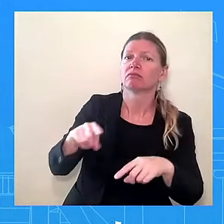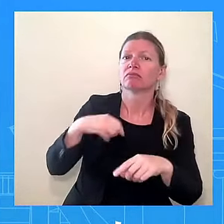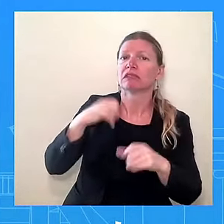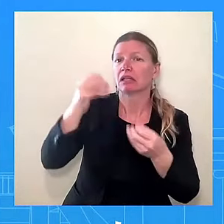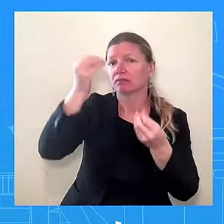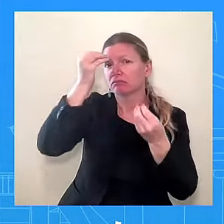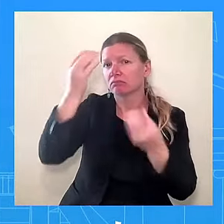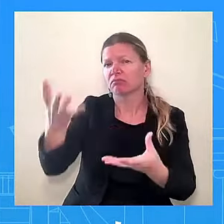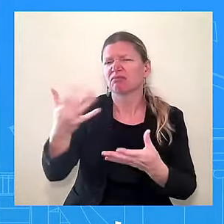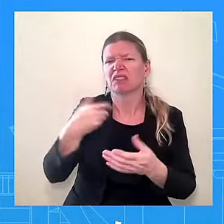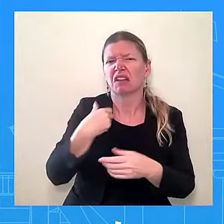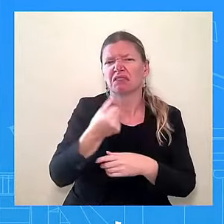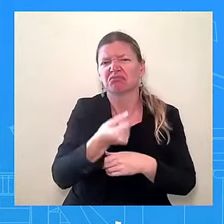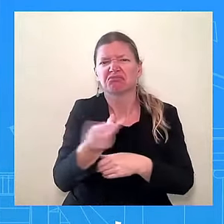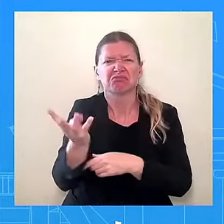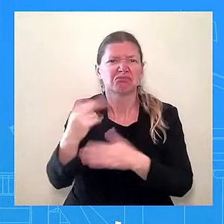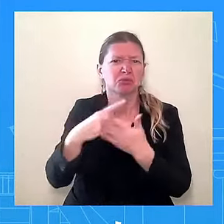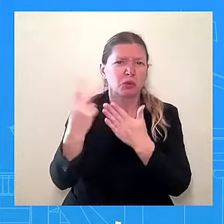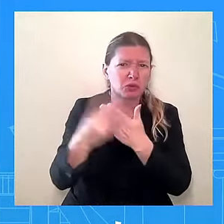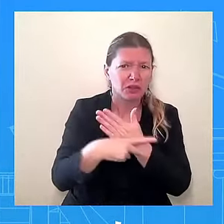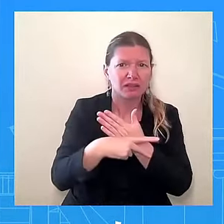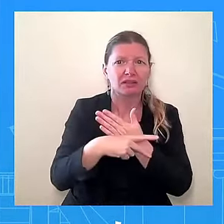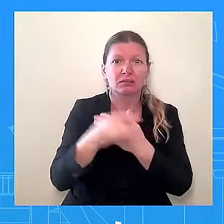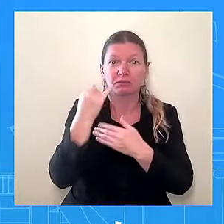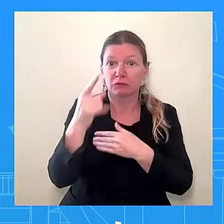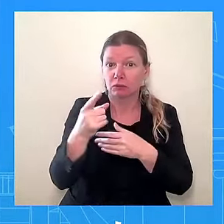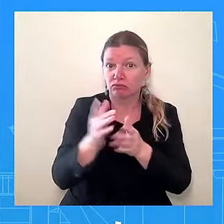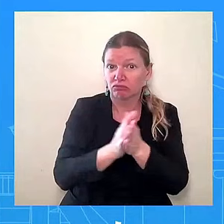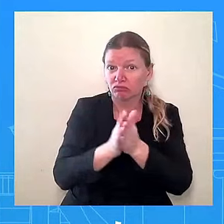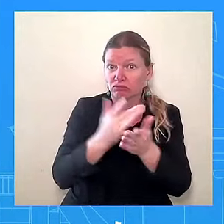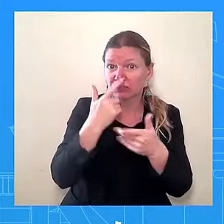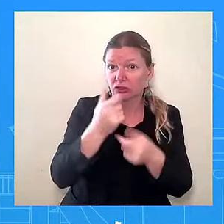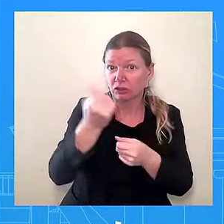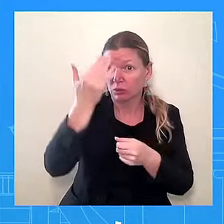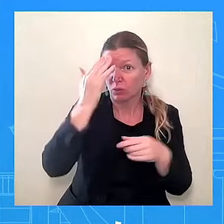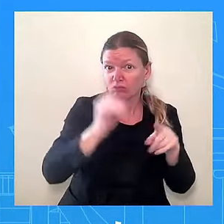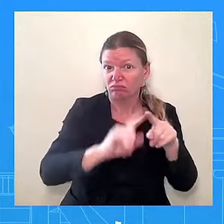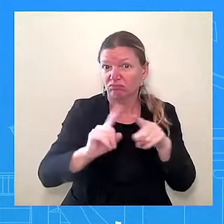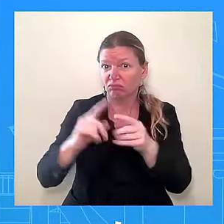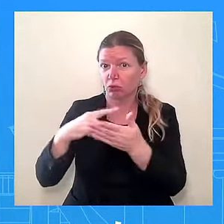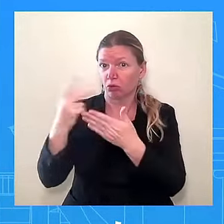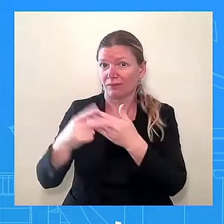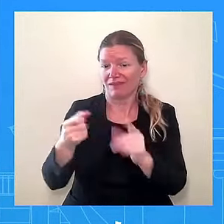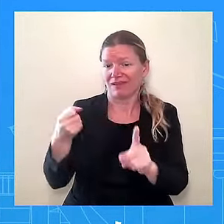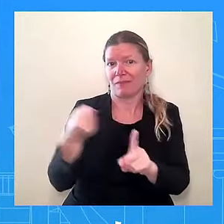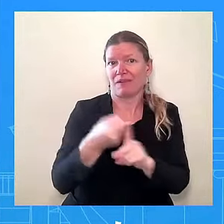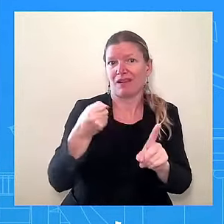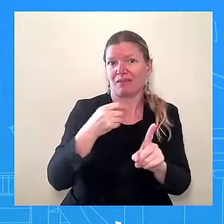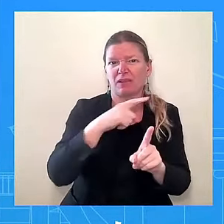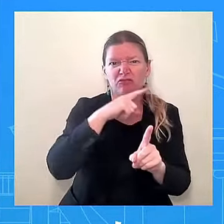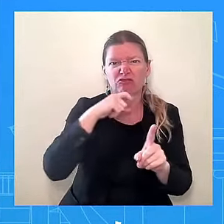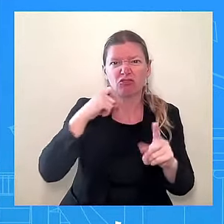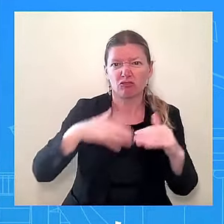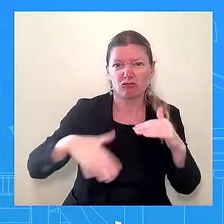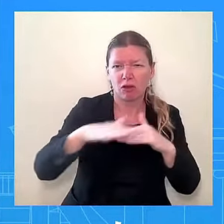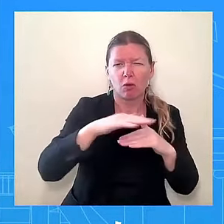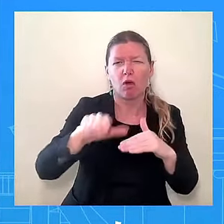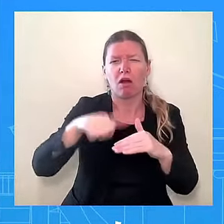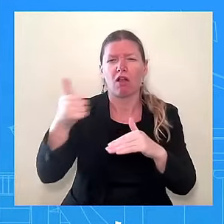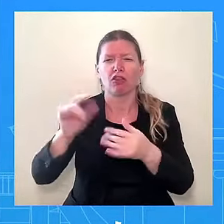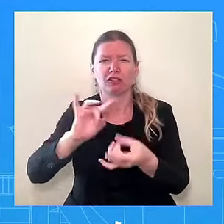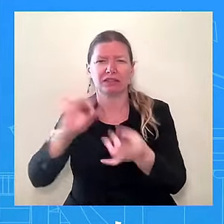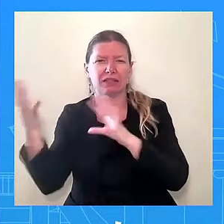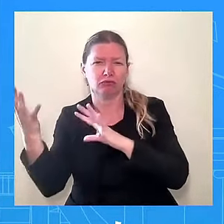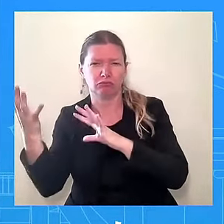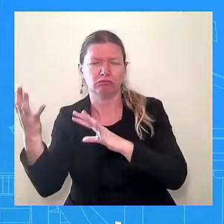by drought or any other disaster, we have a tool on our website, Disaster at a Glance, which will tell you, based on the criteria, whether it's a